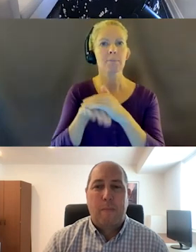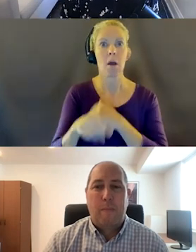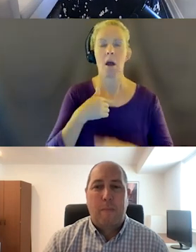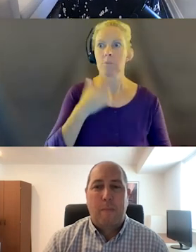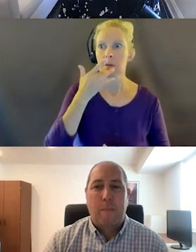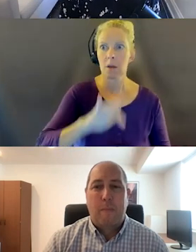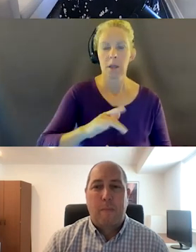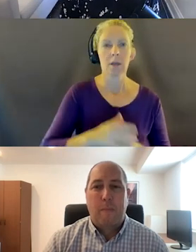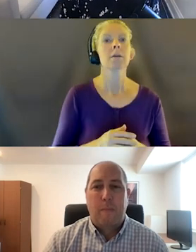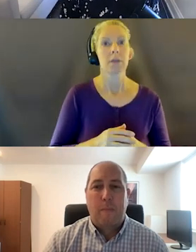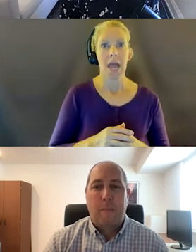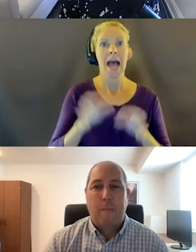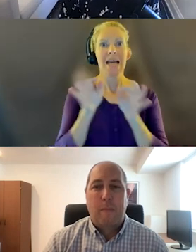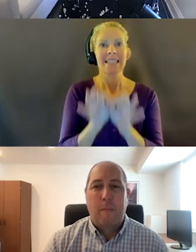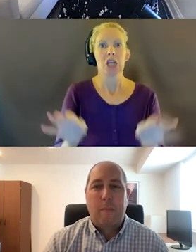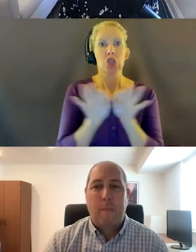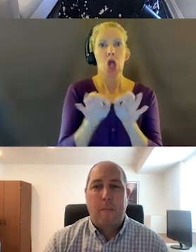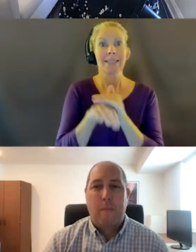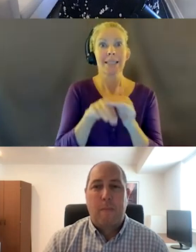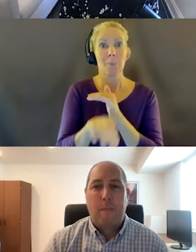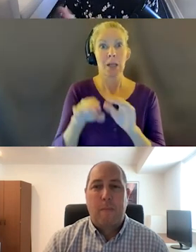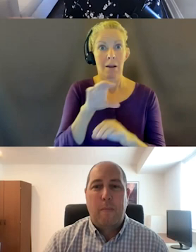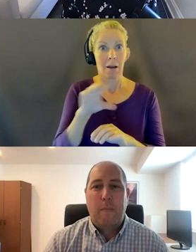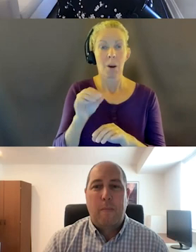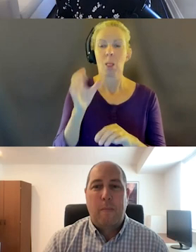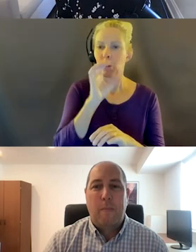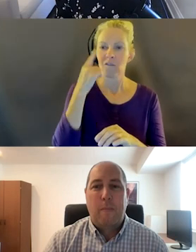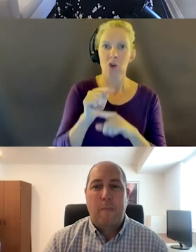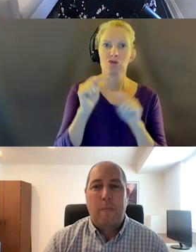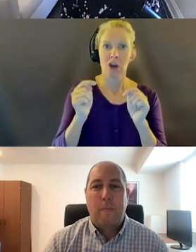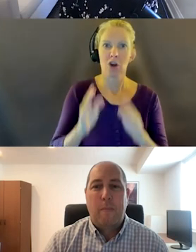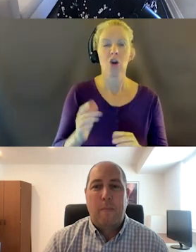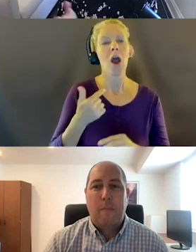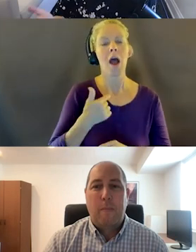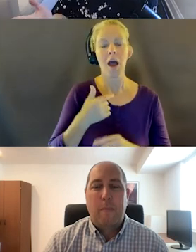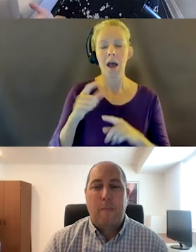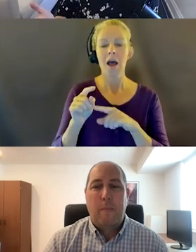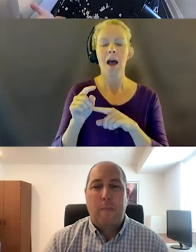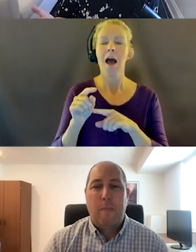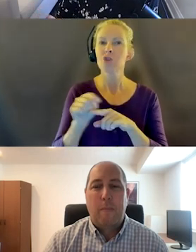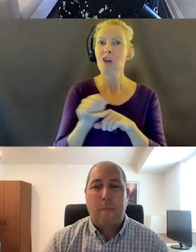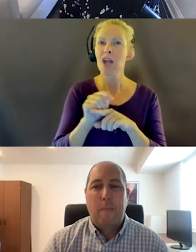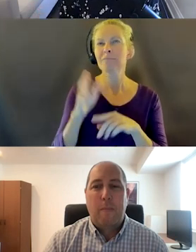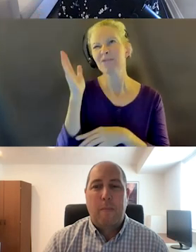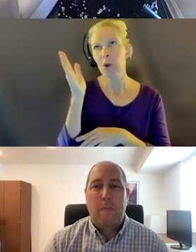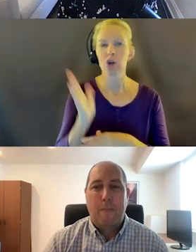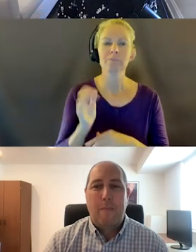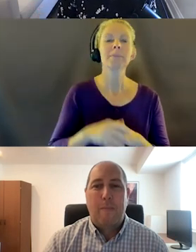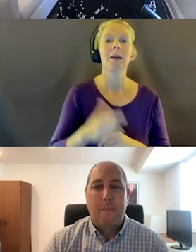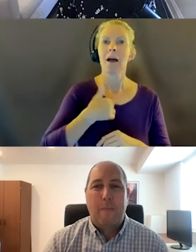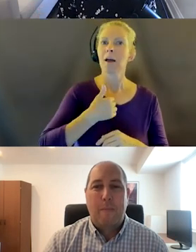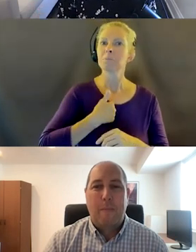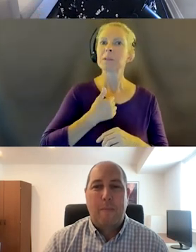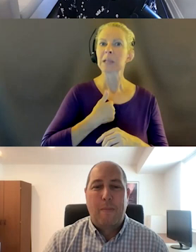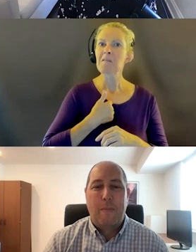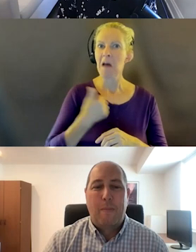that at the time, Essential Accessibility was looking for a trainer. And I'm pretty good at making presentations. I kind of know my accessibility stuff. And they